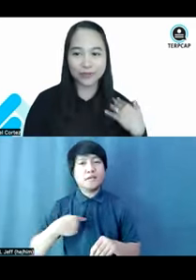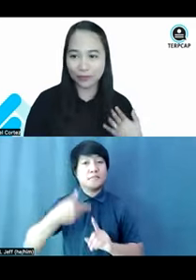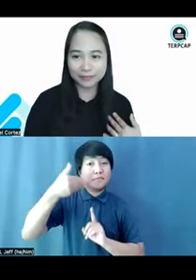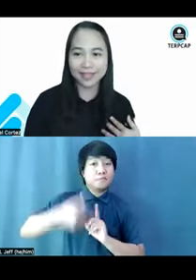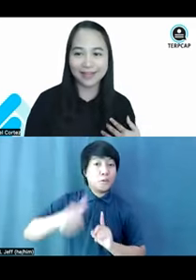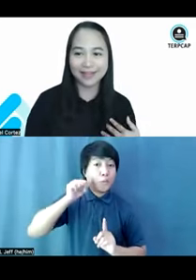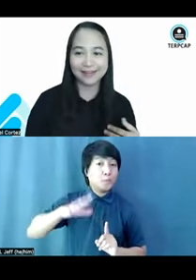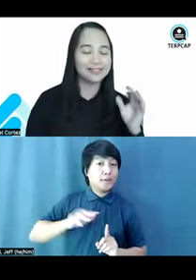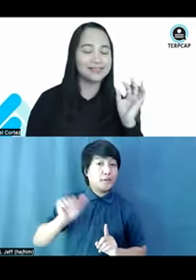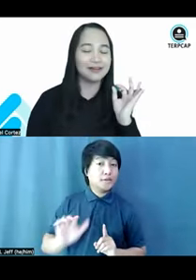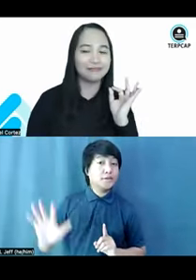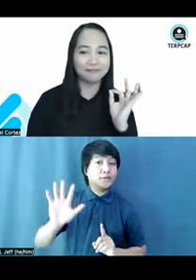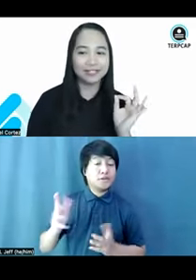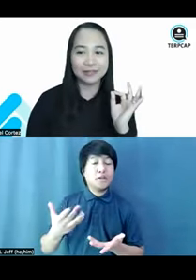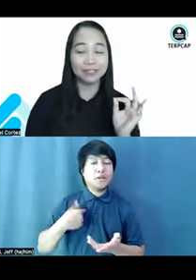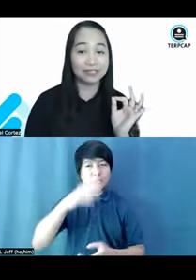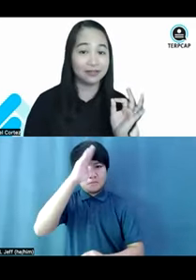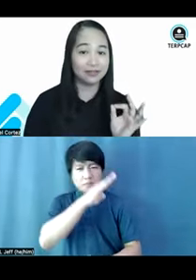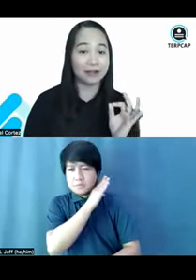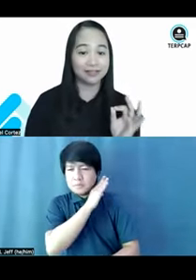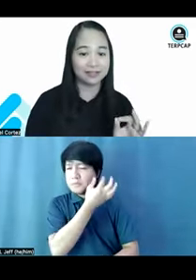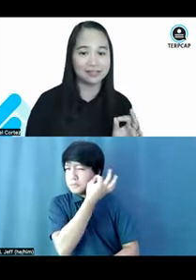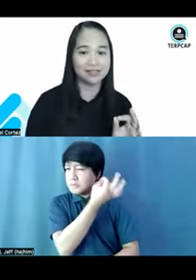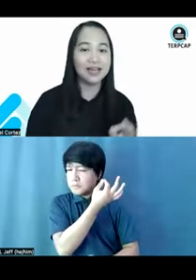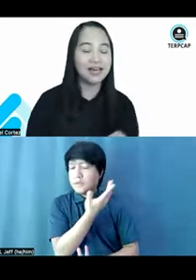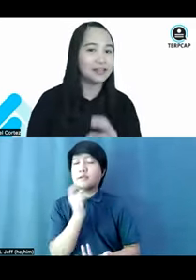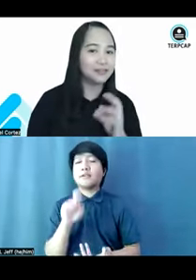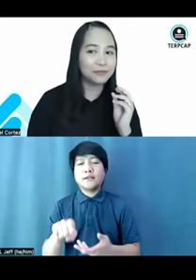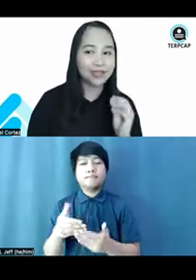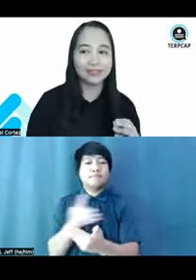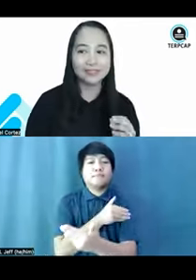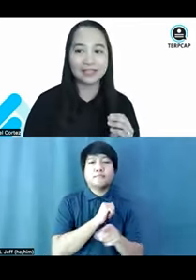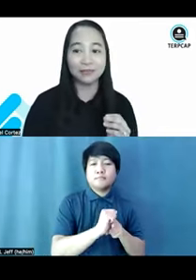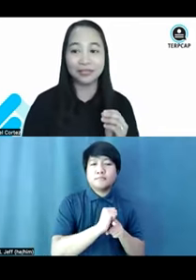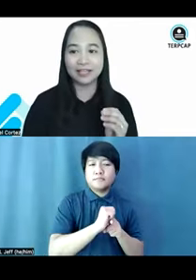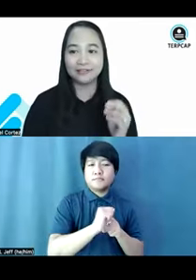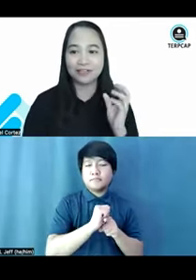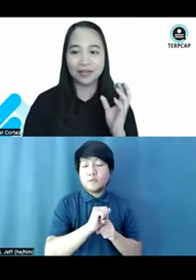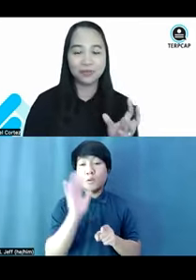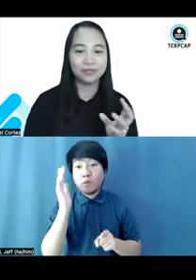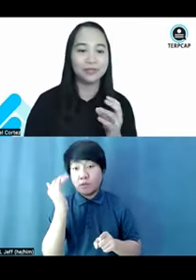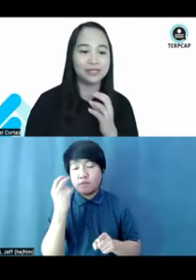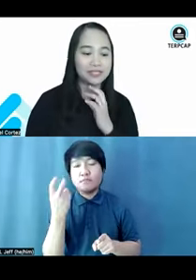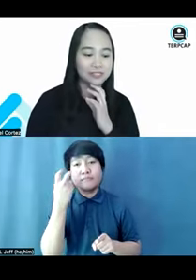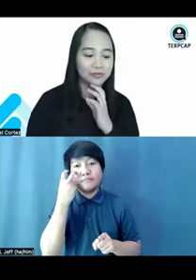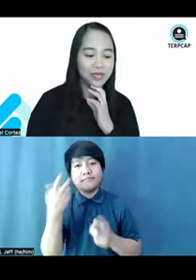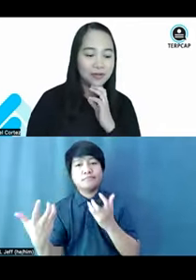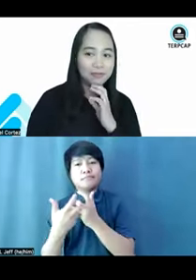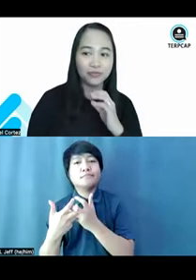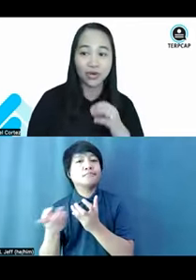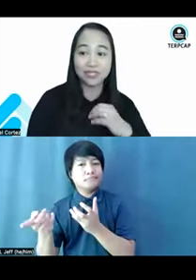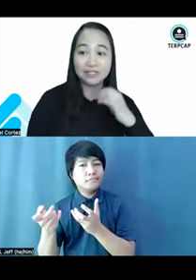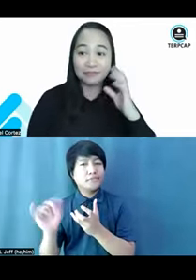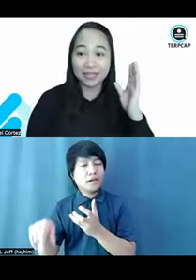have short black hair. That's really, really a good practice. Another practice that I would like to share with you is, you know,